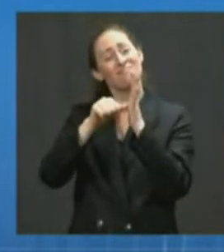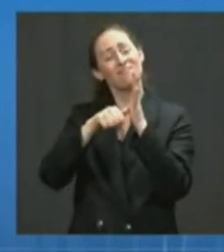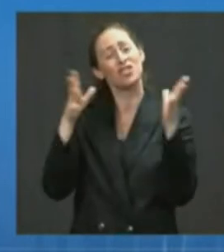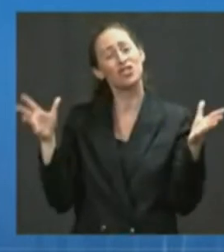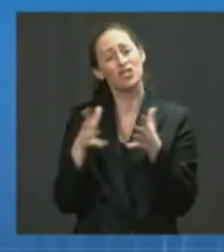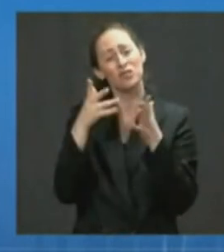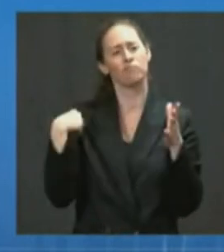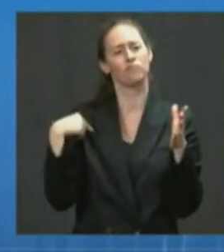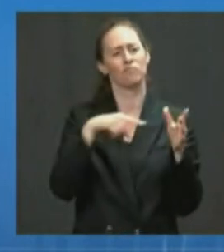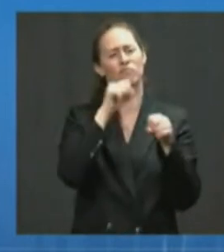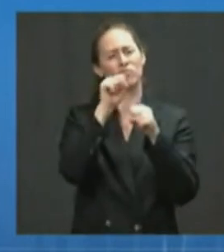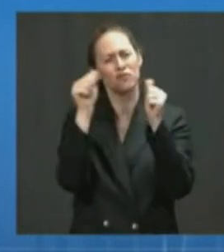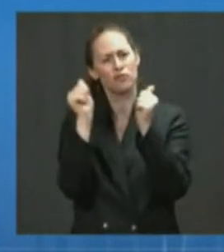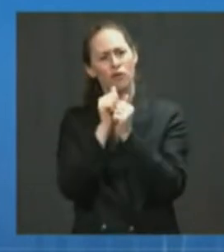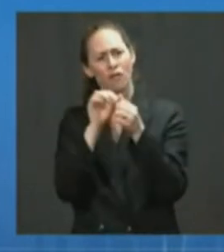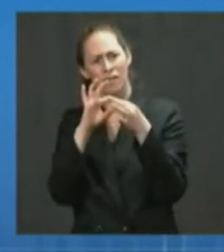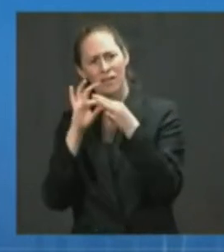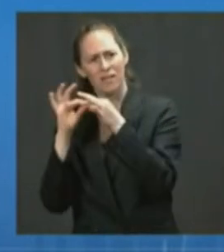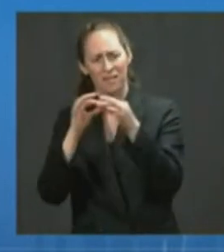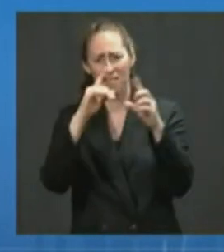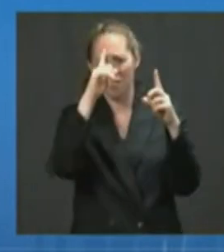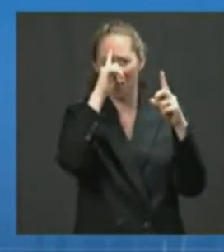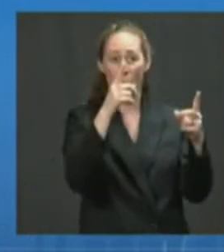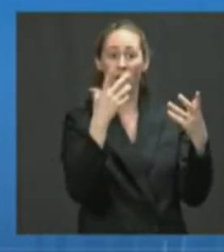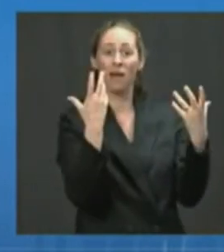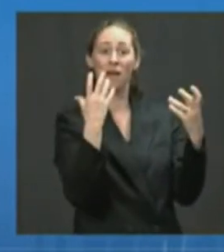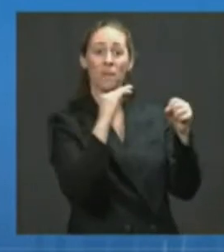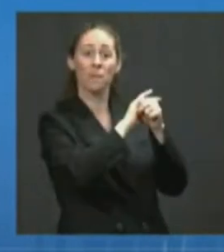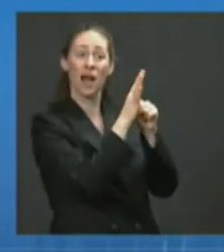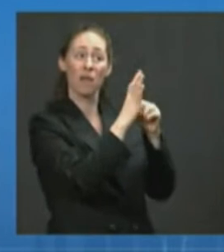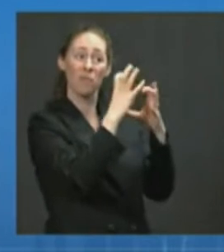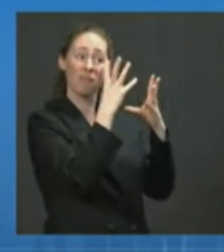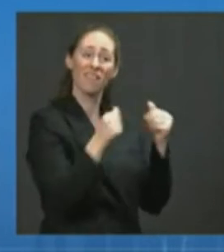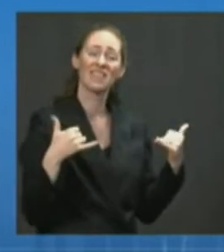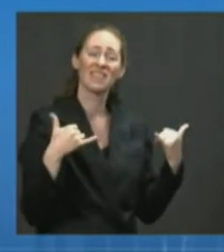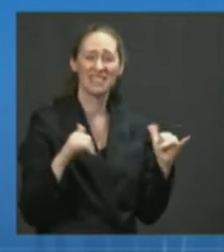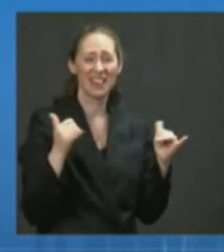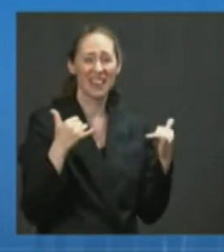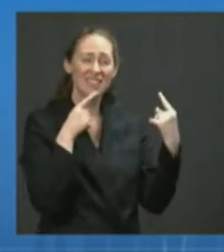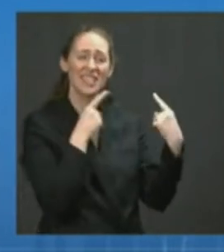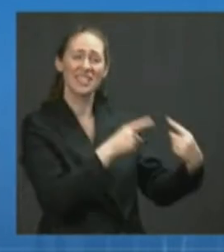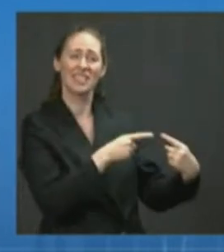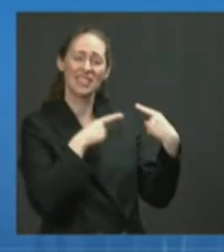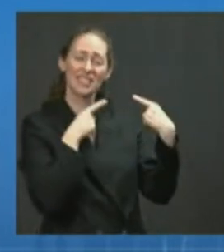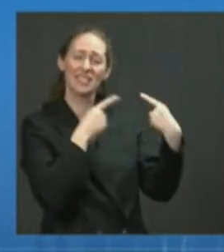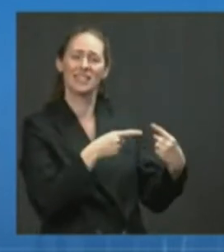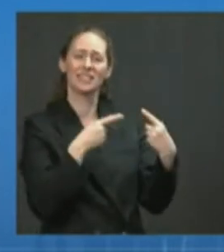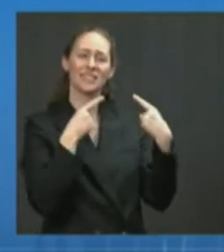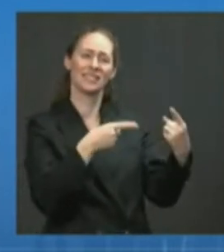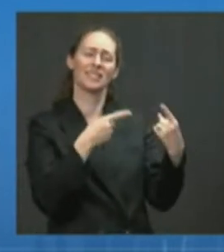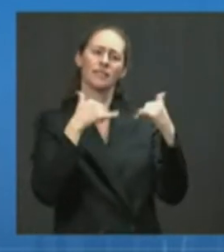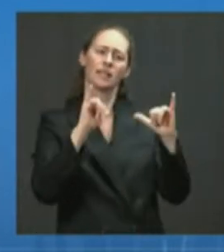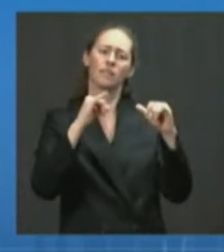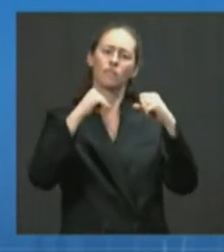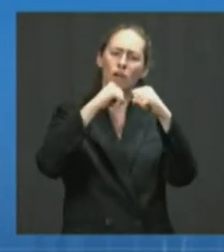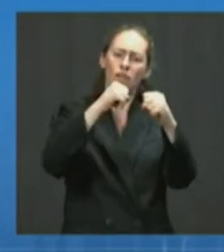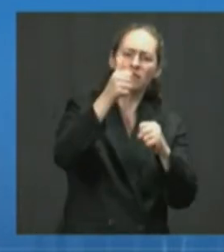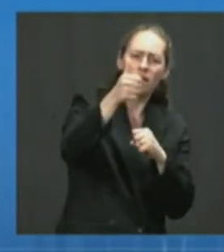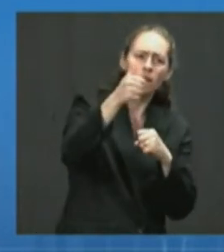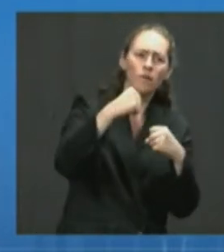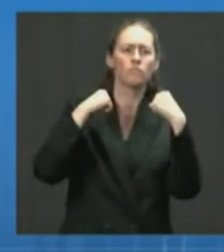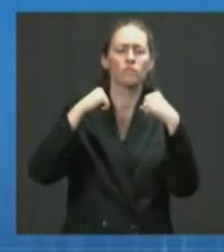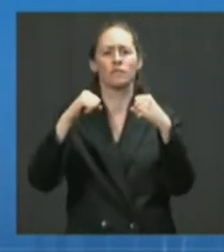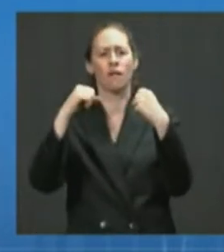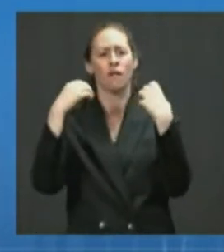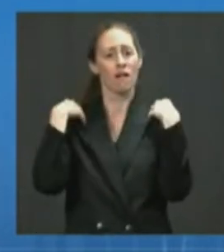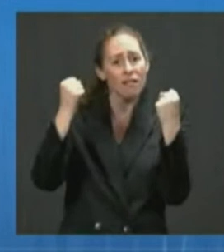out of the woods yet, and you will want to make thoughtful decisions to protect your health and the health of your family and your community. We